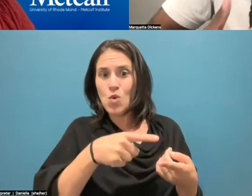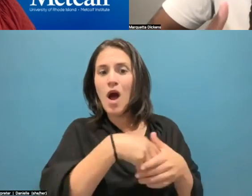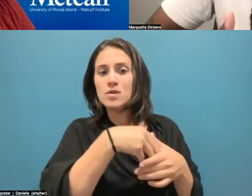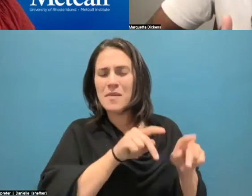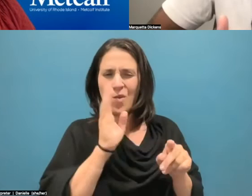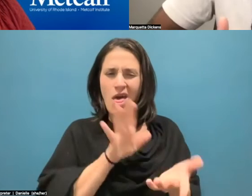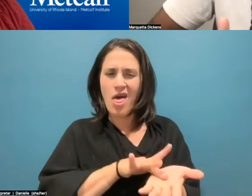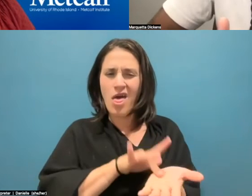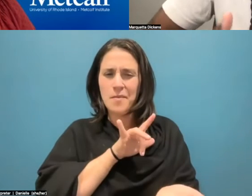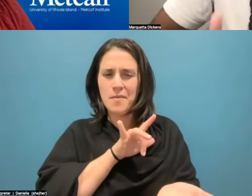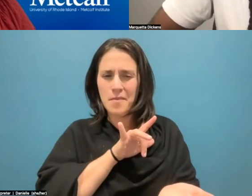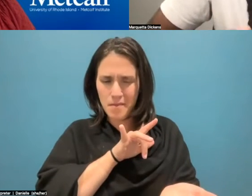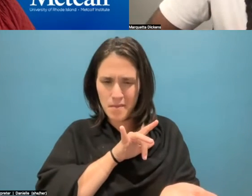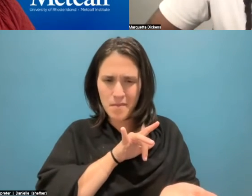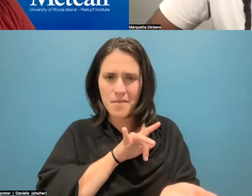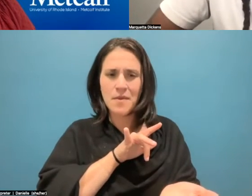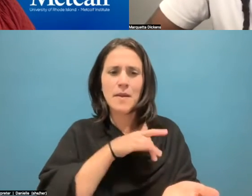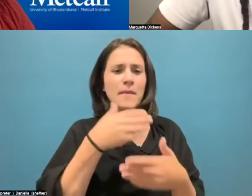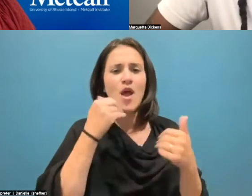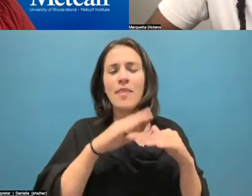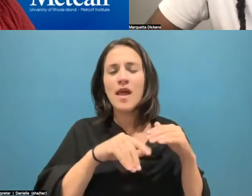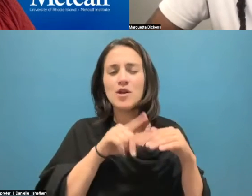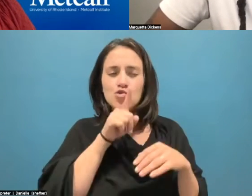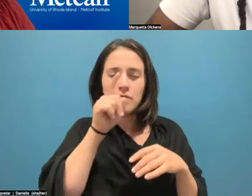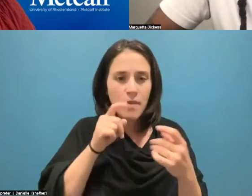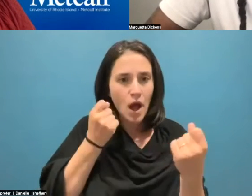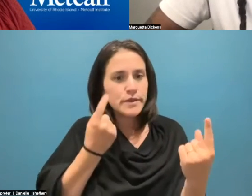utilizing them to best benefit the community.